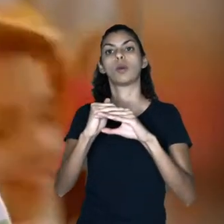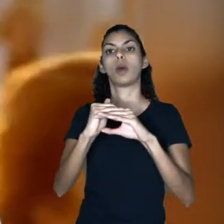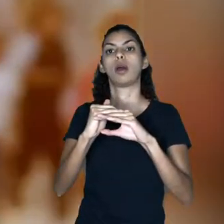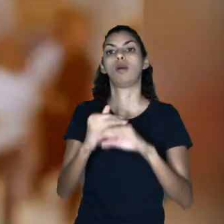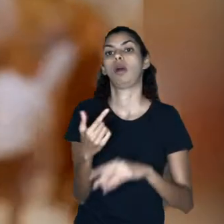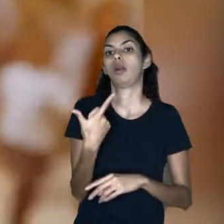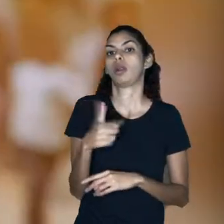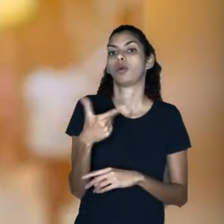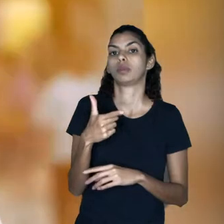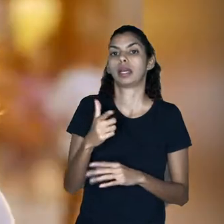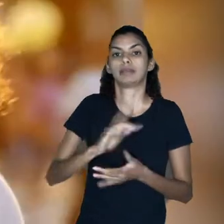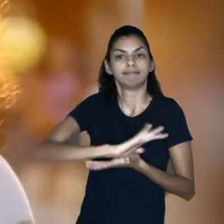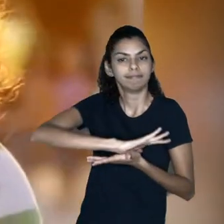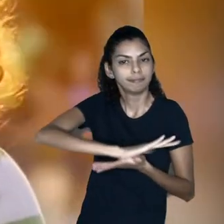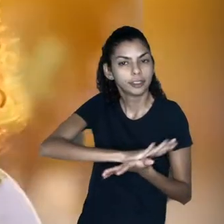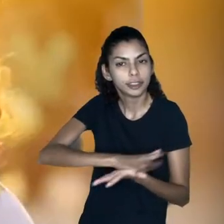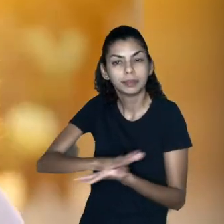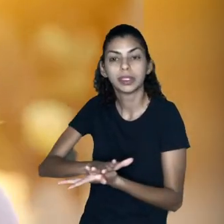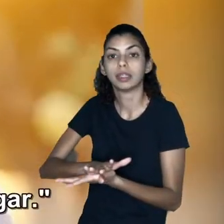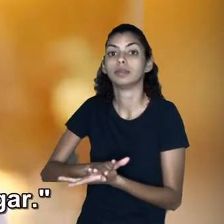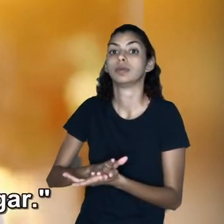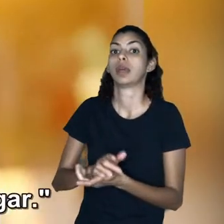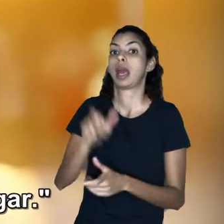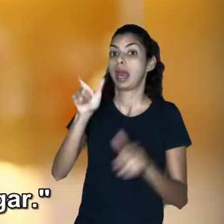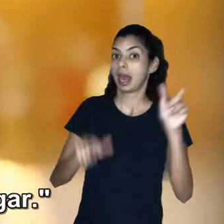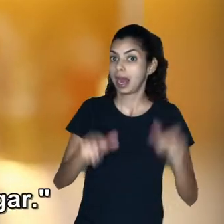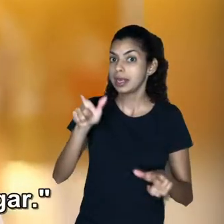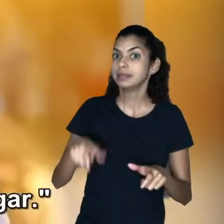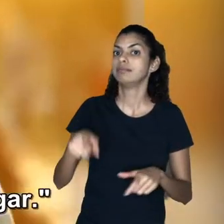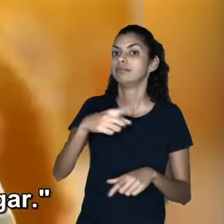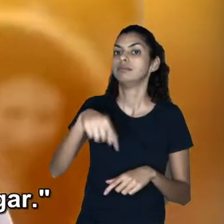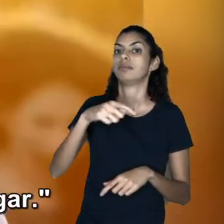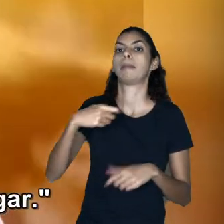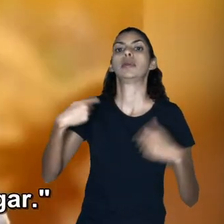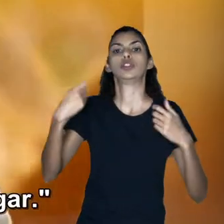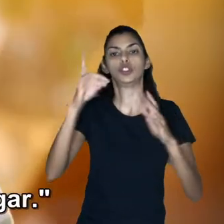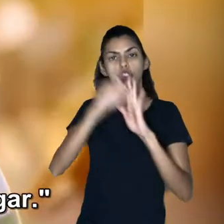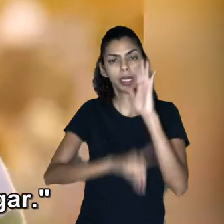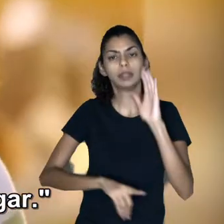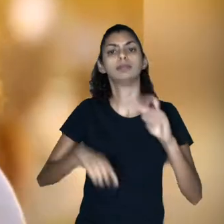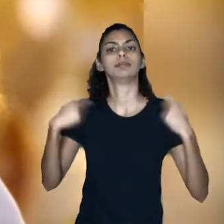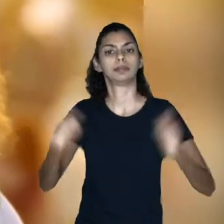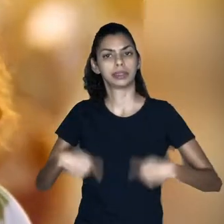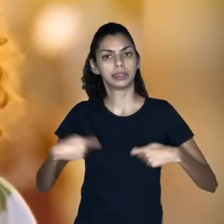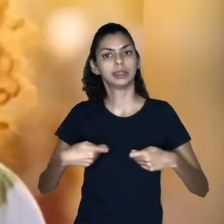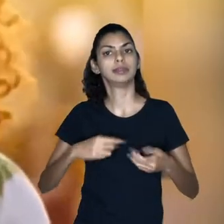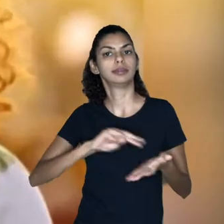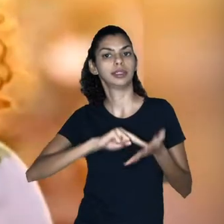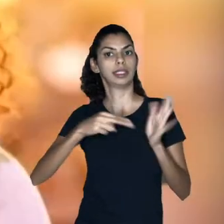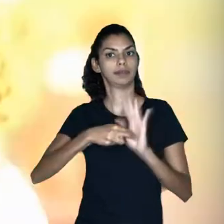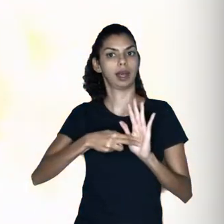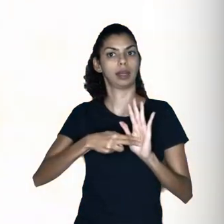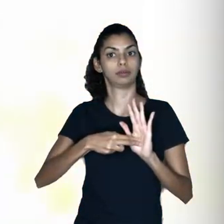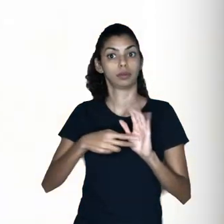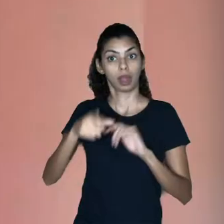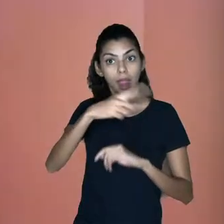rights have meaning there, they have little meaning anywhere.